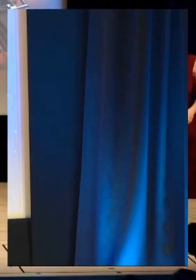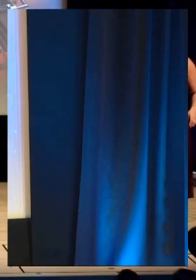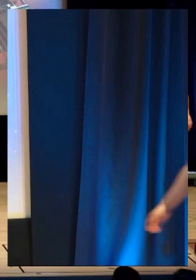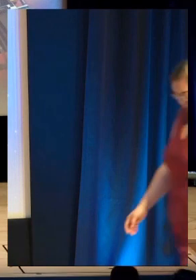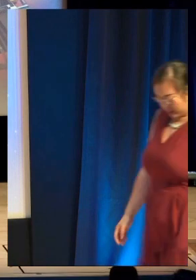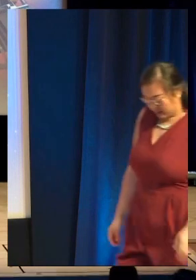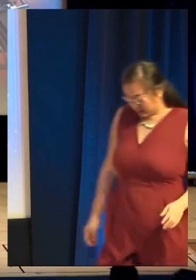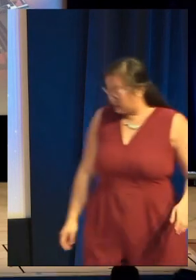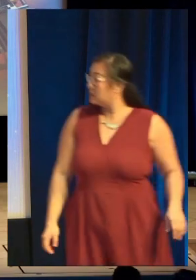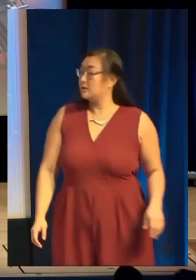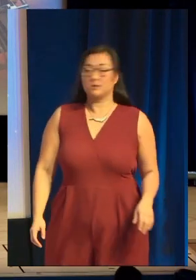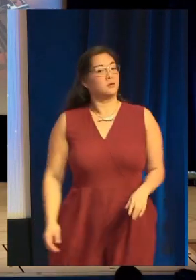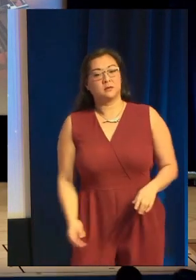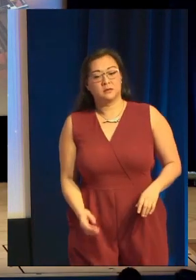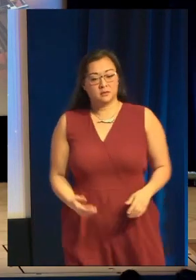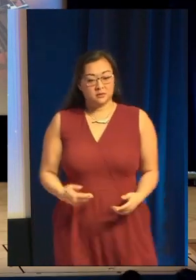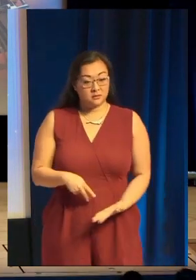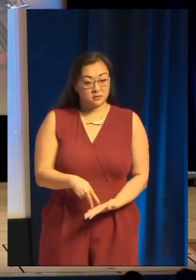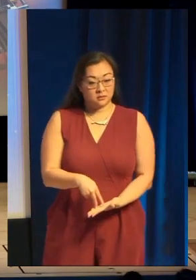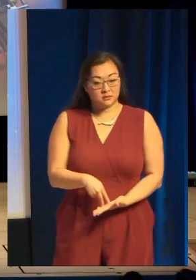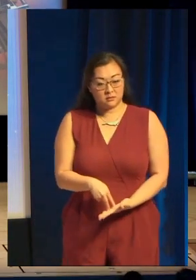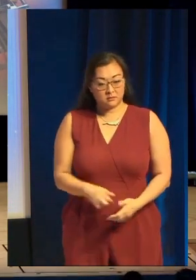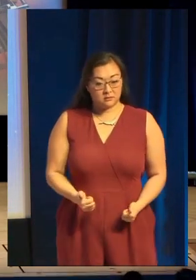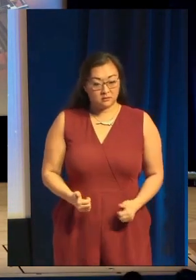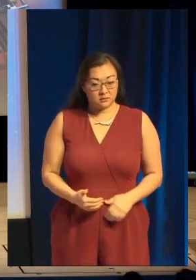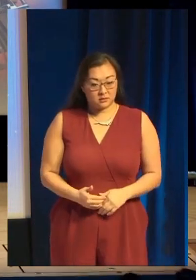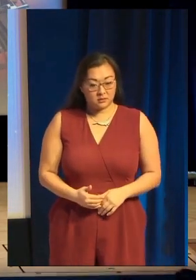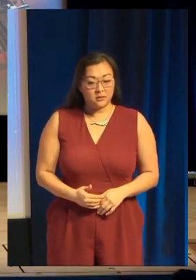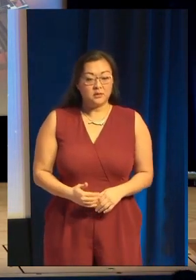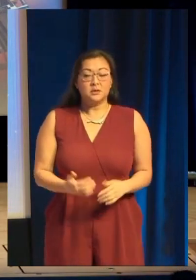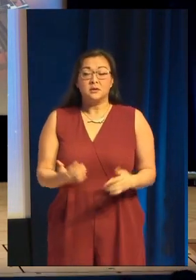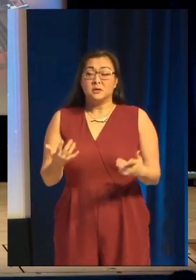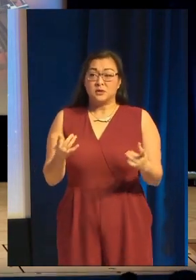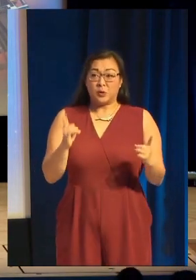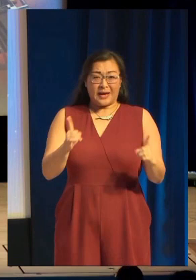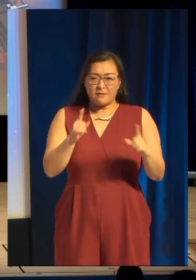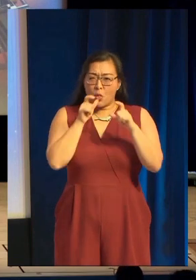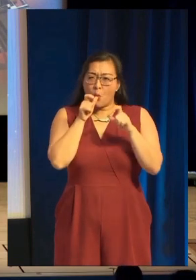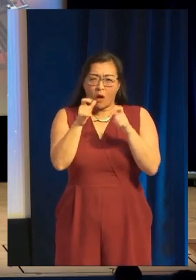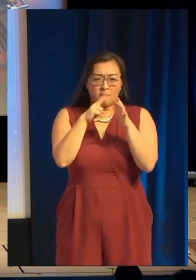a little bit. So it gives people an overall impression of what we're trying to do.